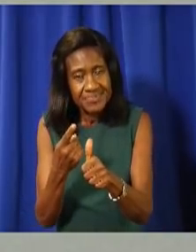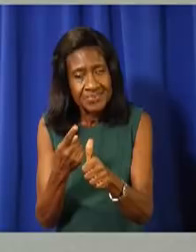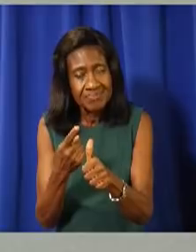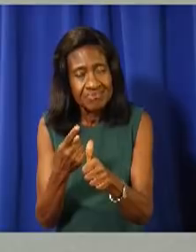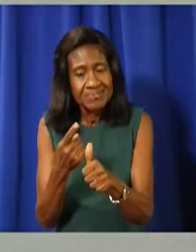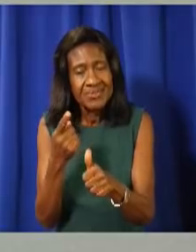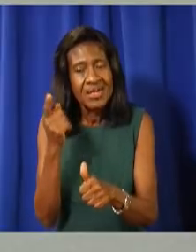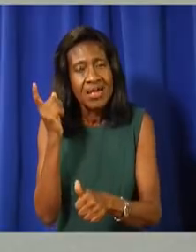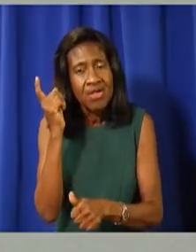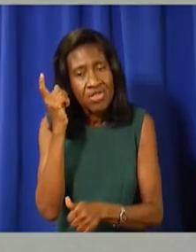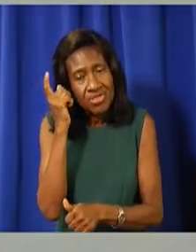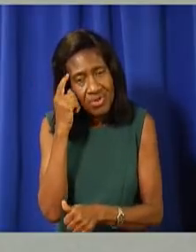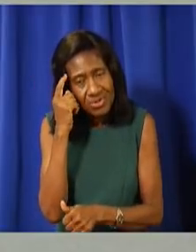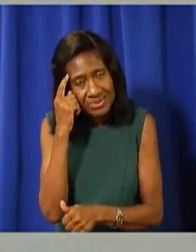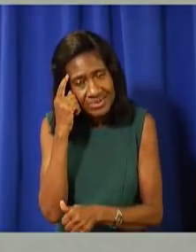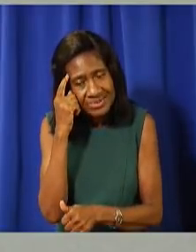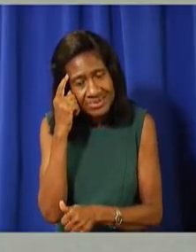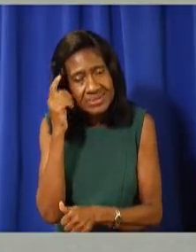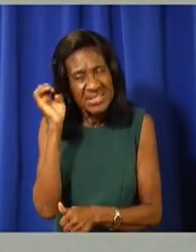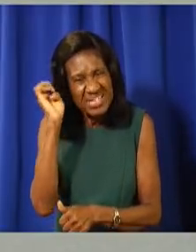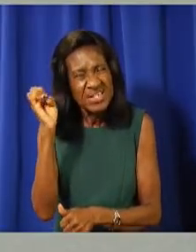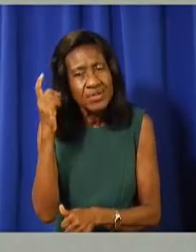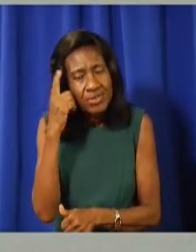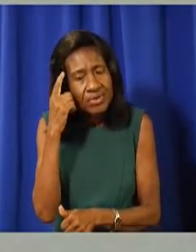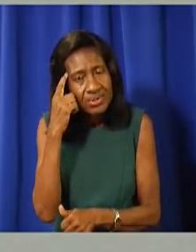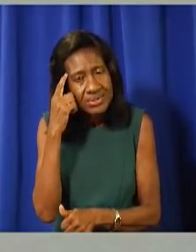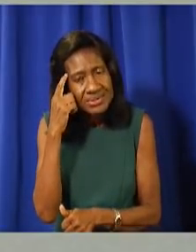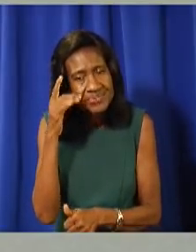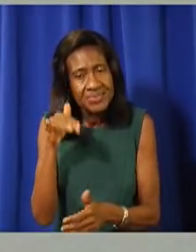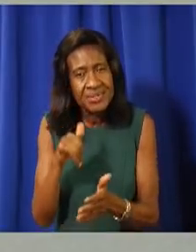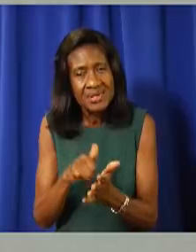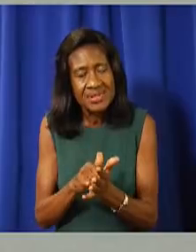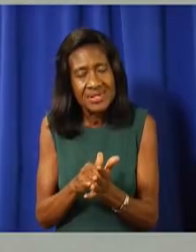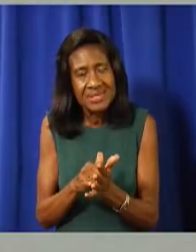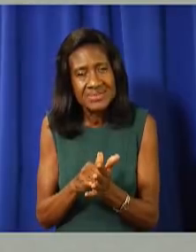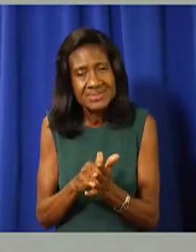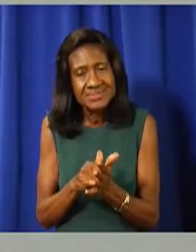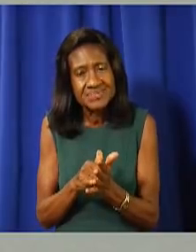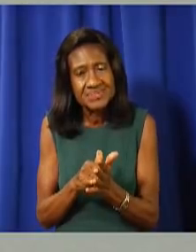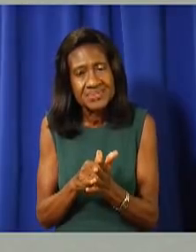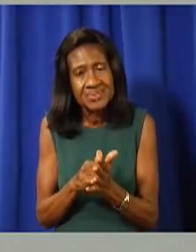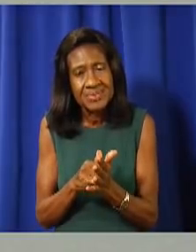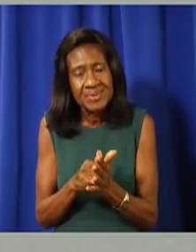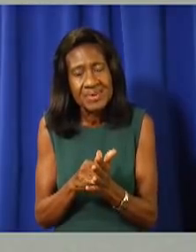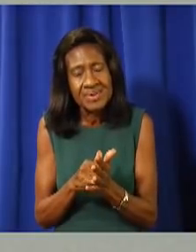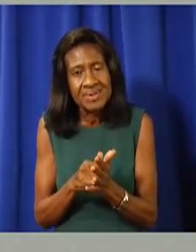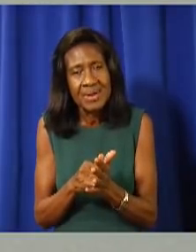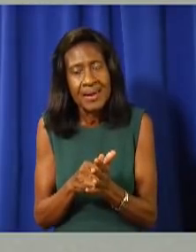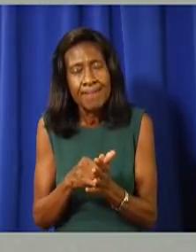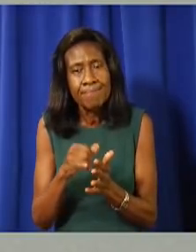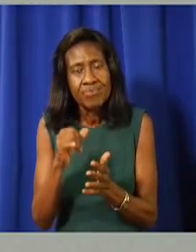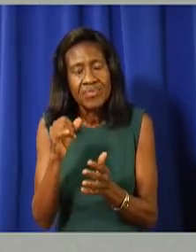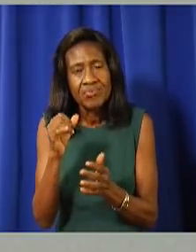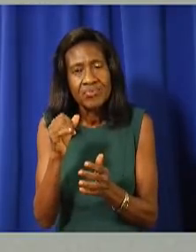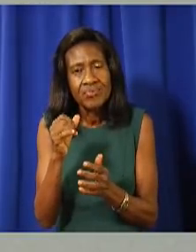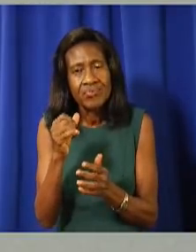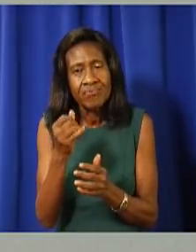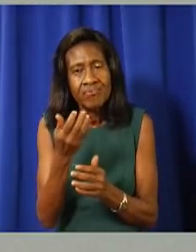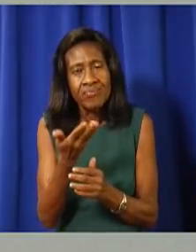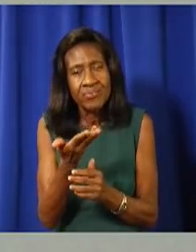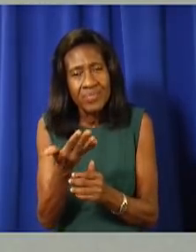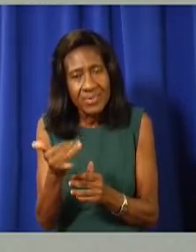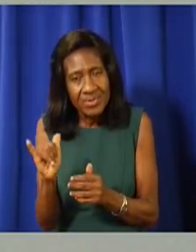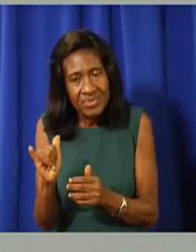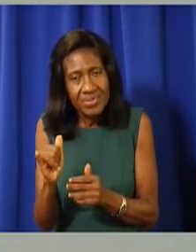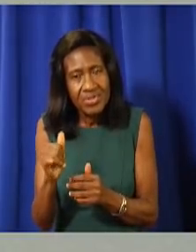that, um, there was one bill, one, one existing act, I should say, and that was Immigration Transition Act, Immigration Transitions